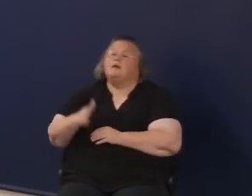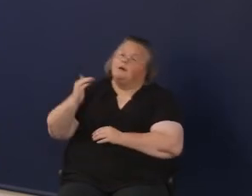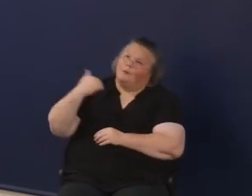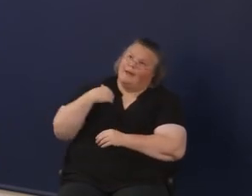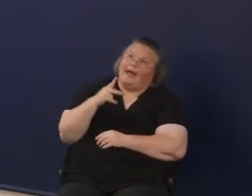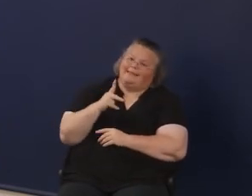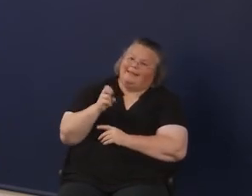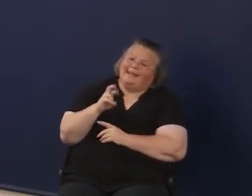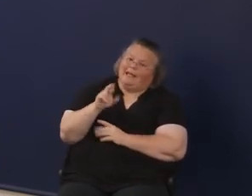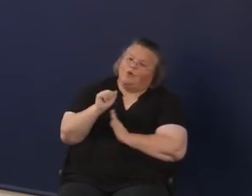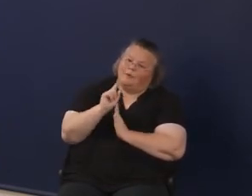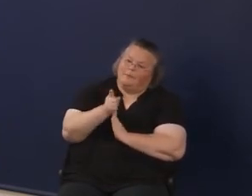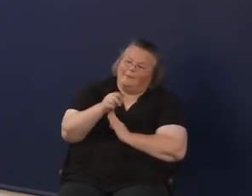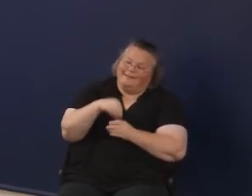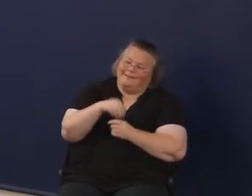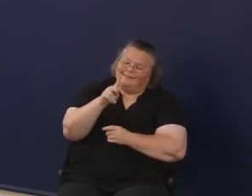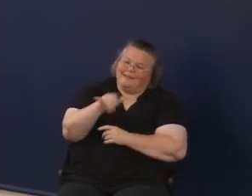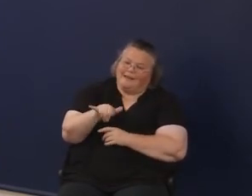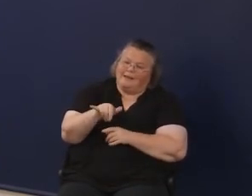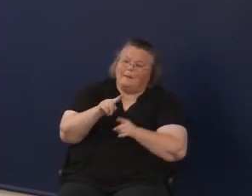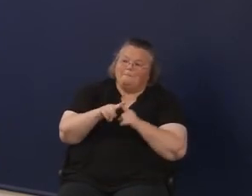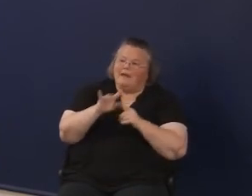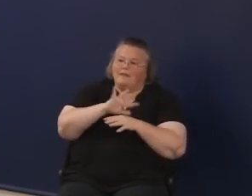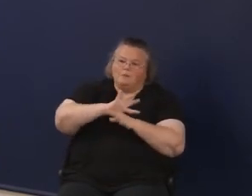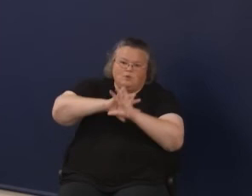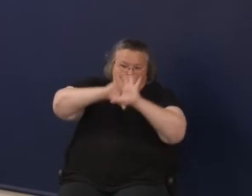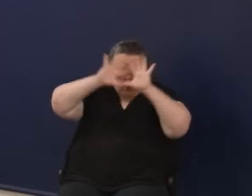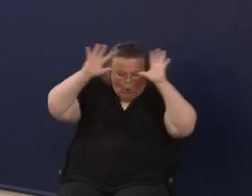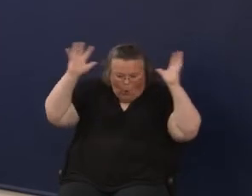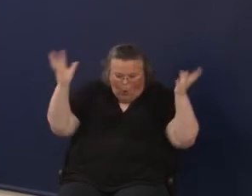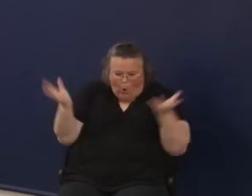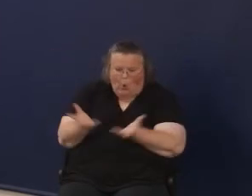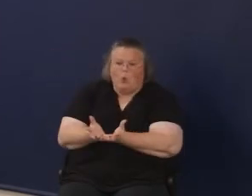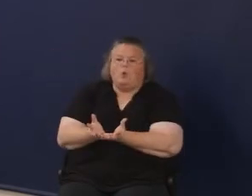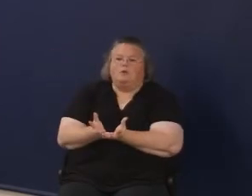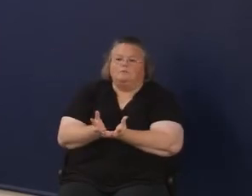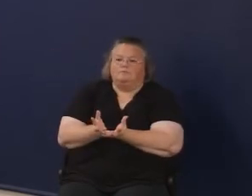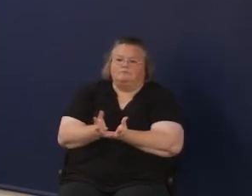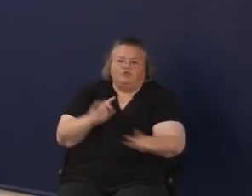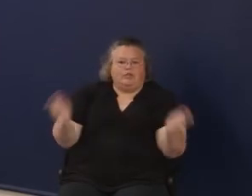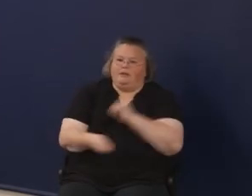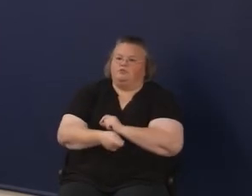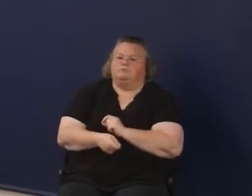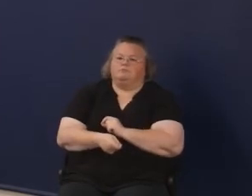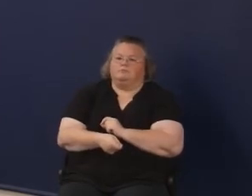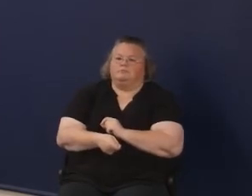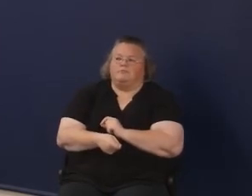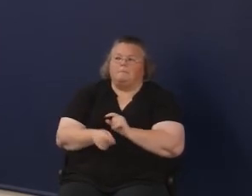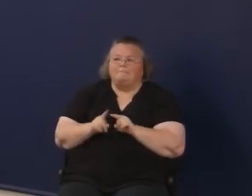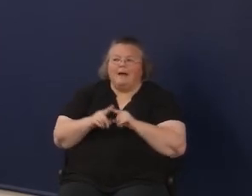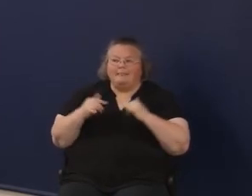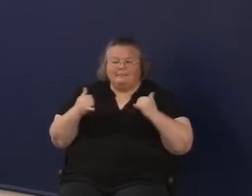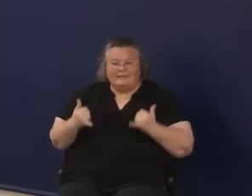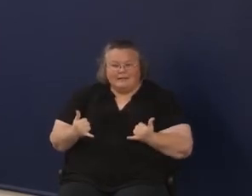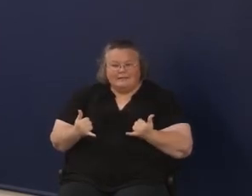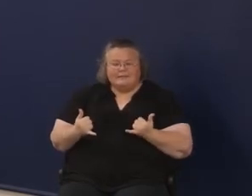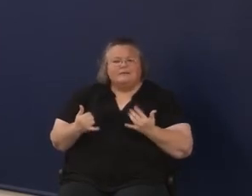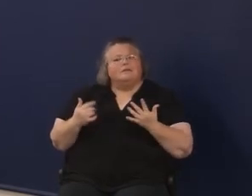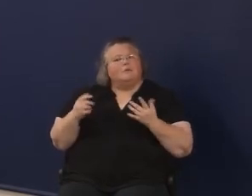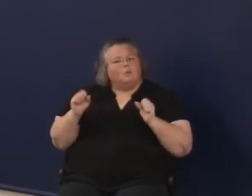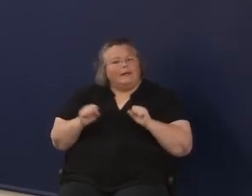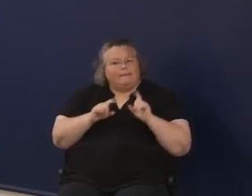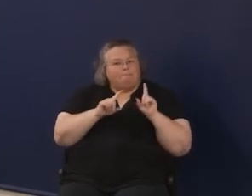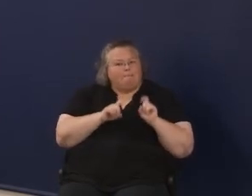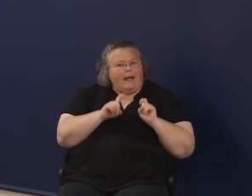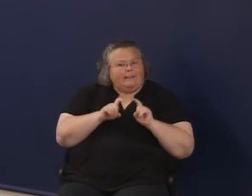Kentucky, but the CARA moment was an all-in, shift the whole system at once. We had the opportunity to pilot, learn,